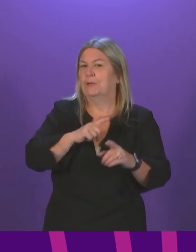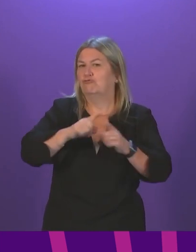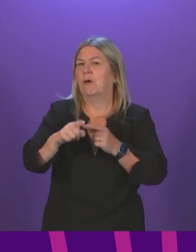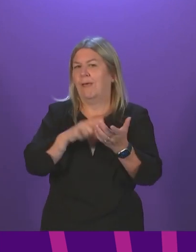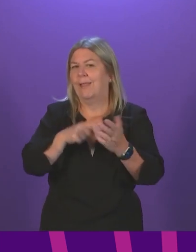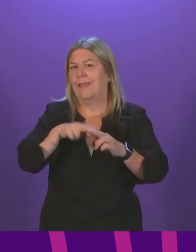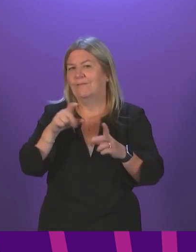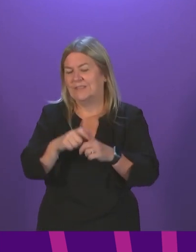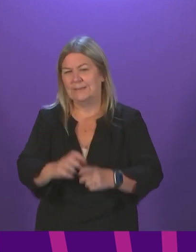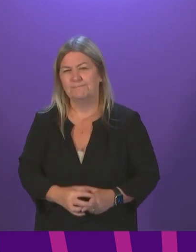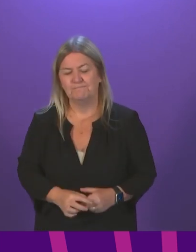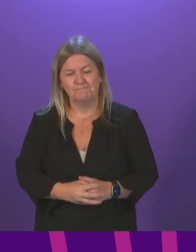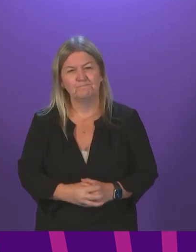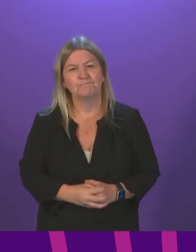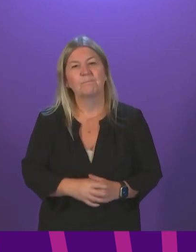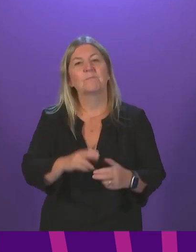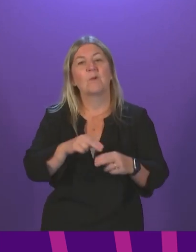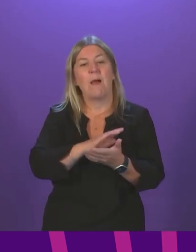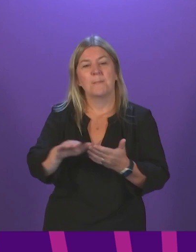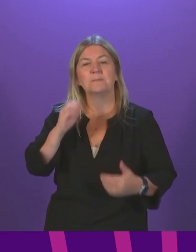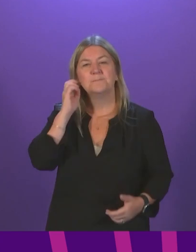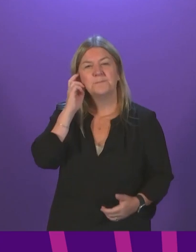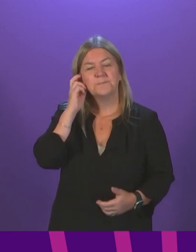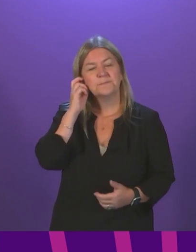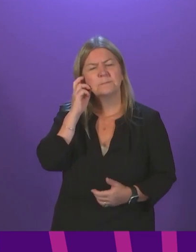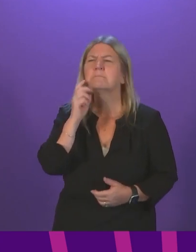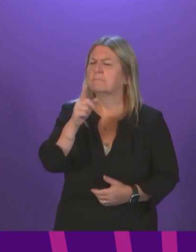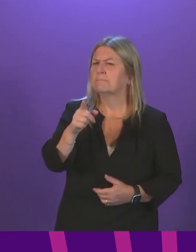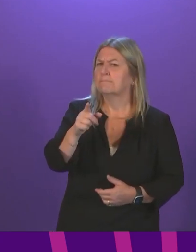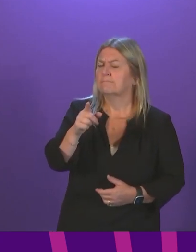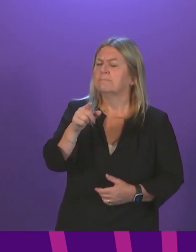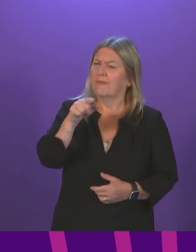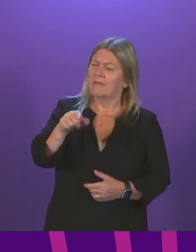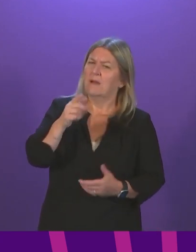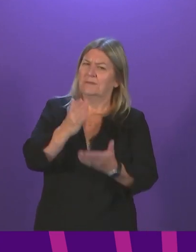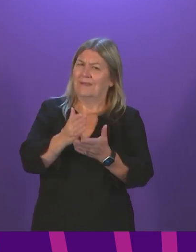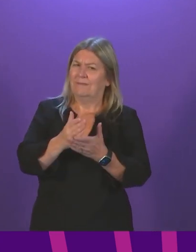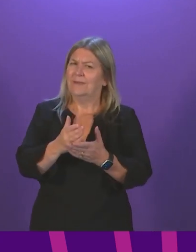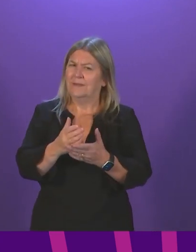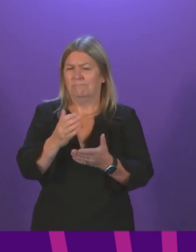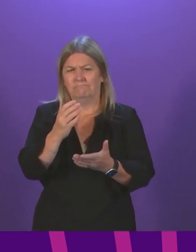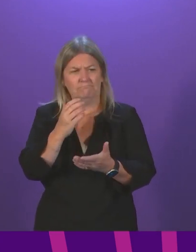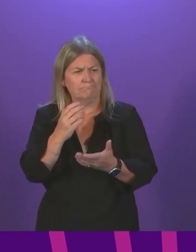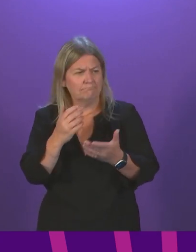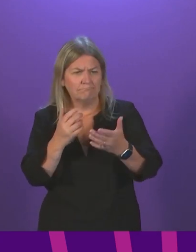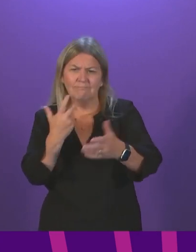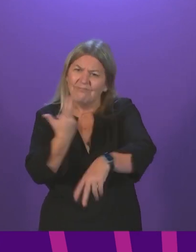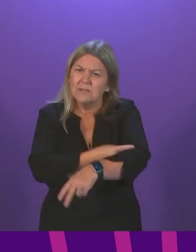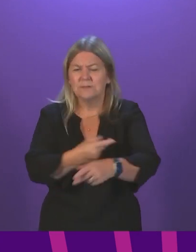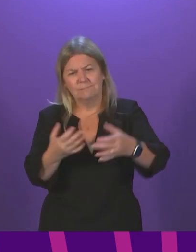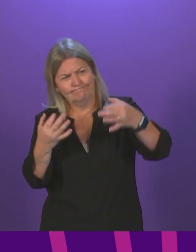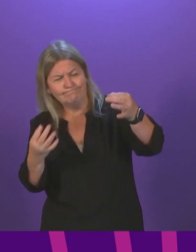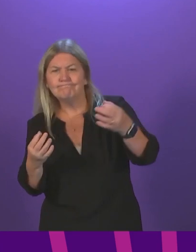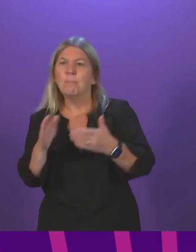Minto. COVID vaccination certificates will play an important role in reducing risk while maximising our ability to keep